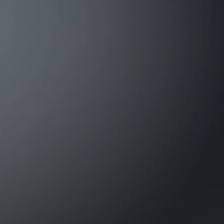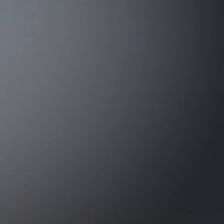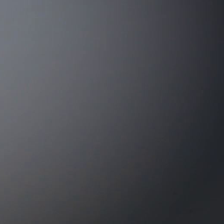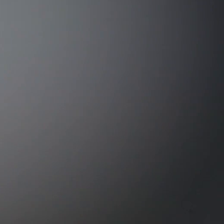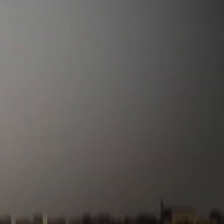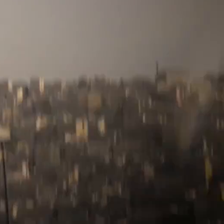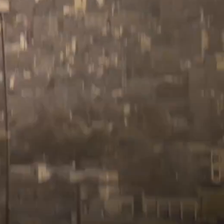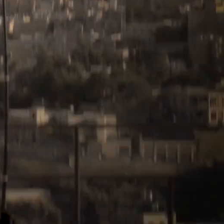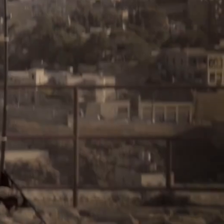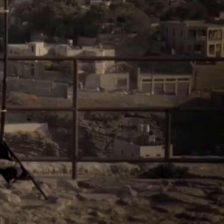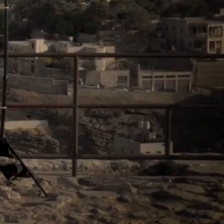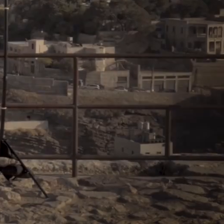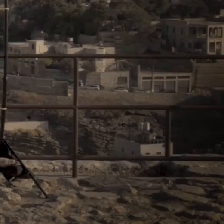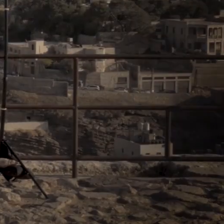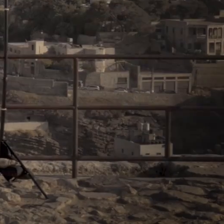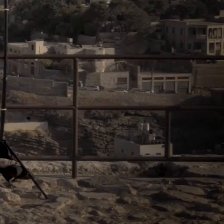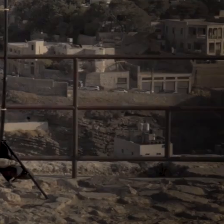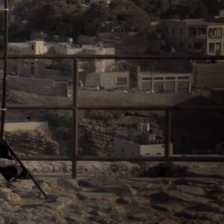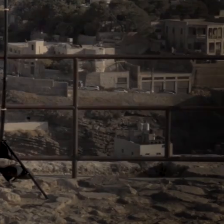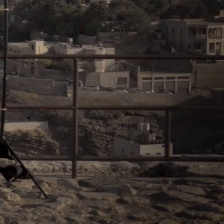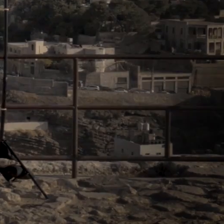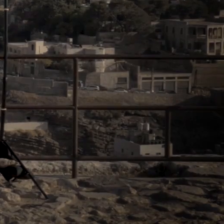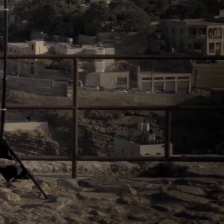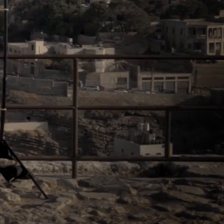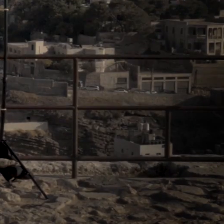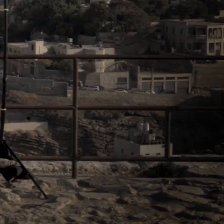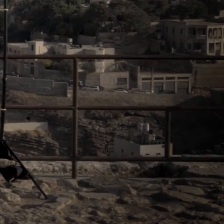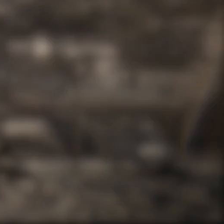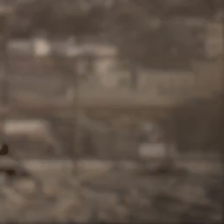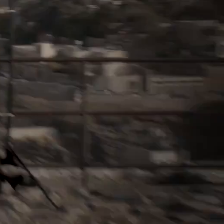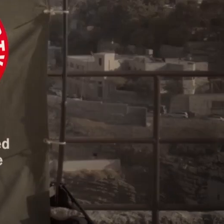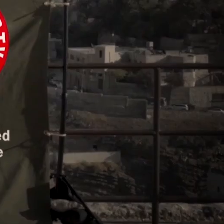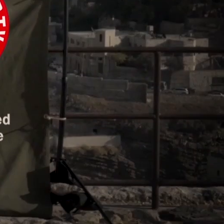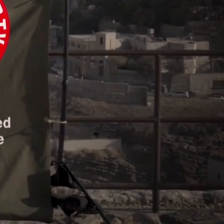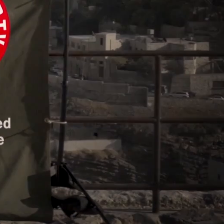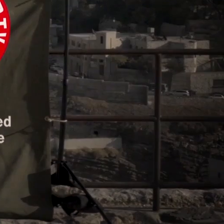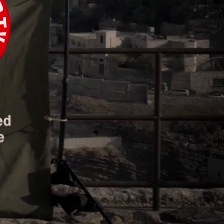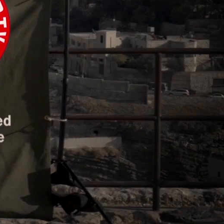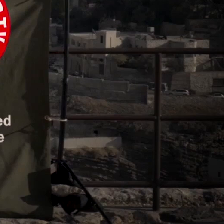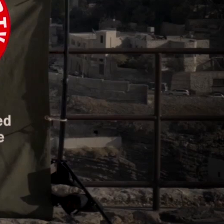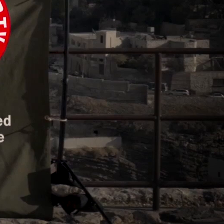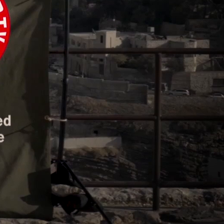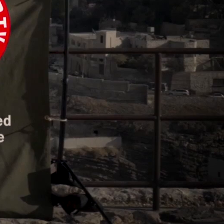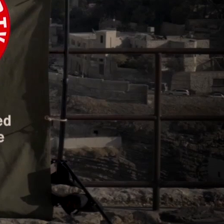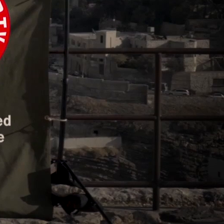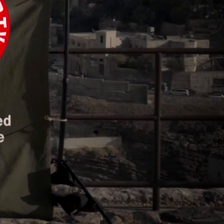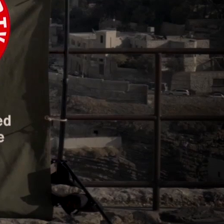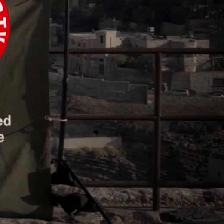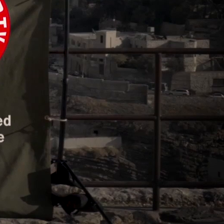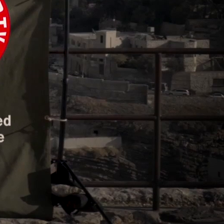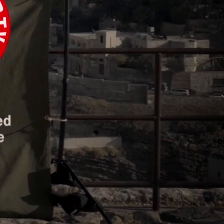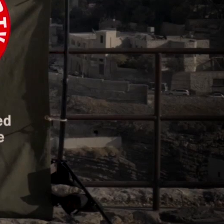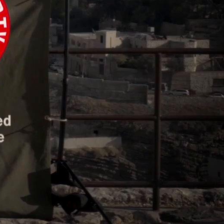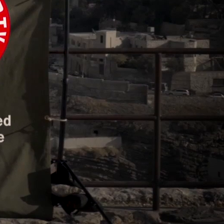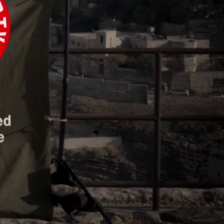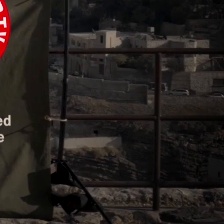Above an arid cityscape of bleached white buildings, a projector screen displays the text, End the Cycle of Poverty and